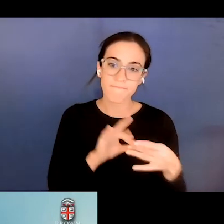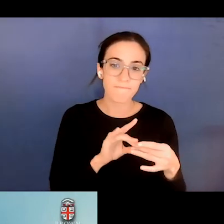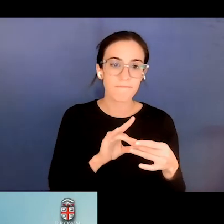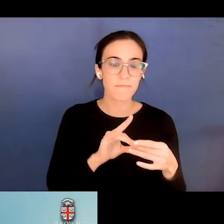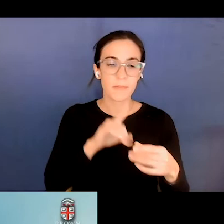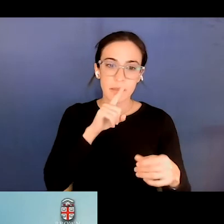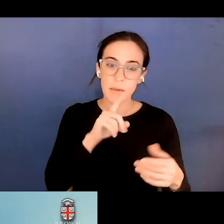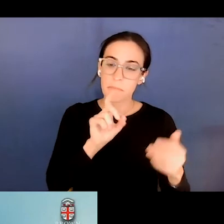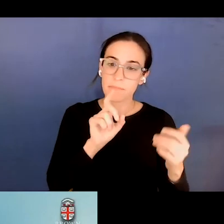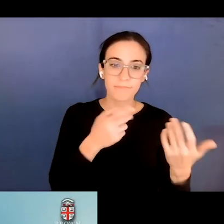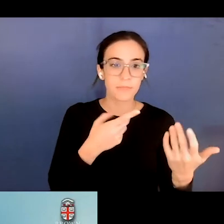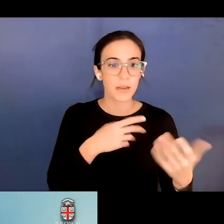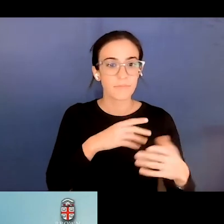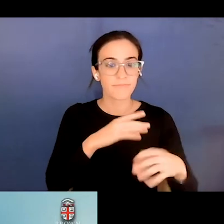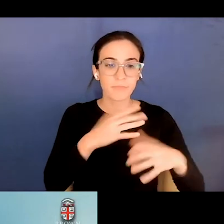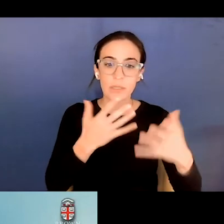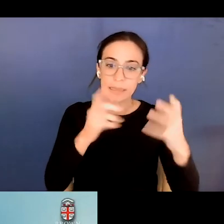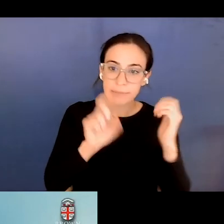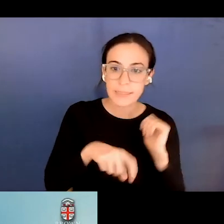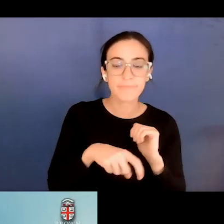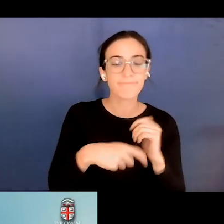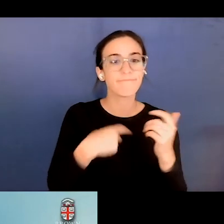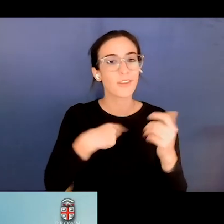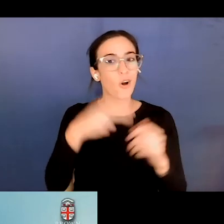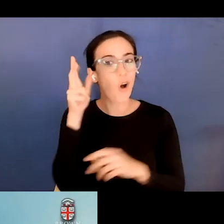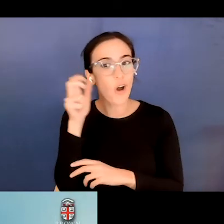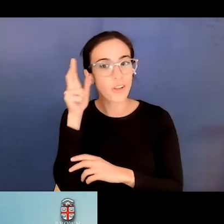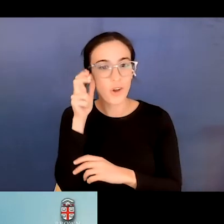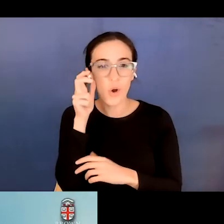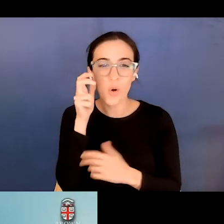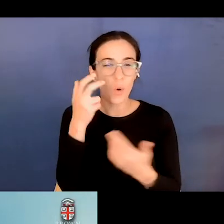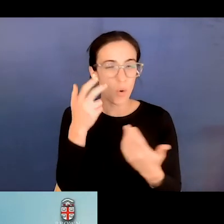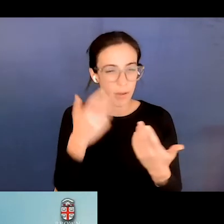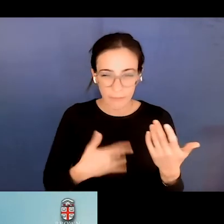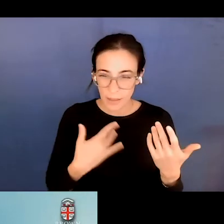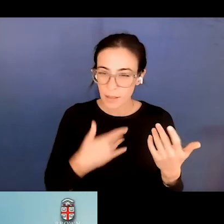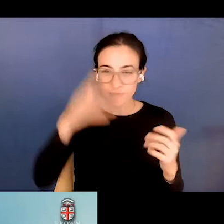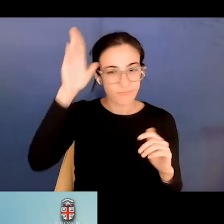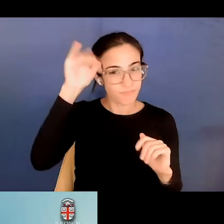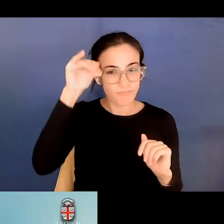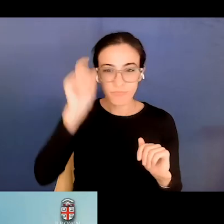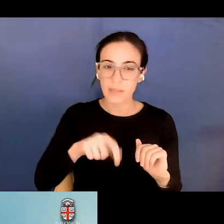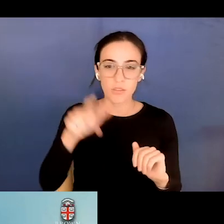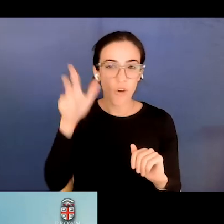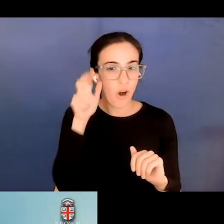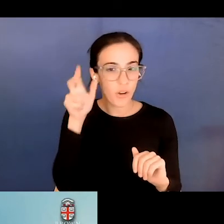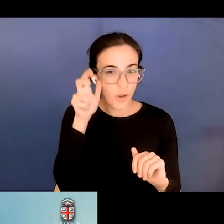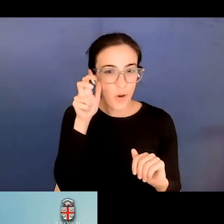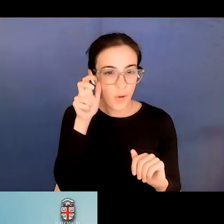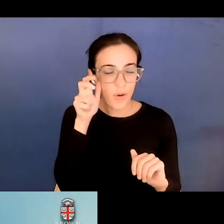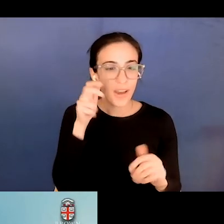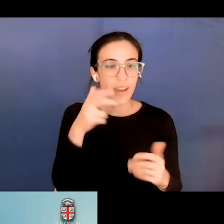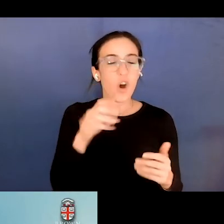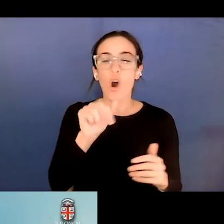in both the classroom practice and for their assessments, what are some effective arguments for persuading these colleagues